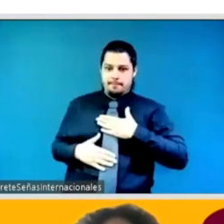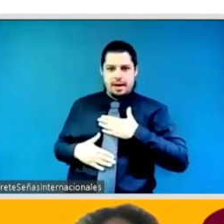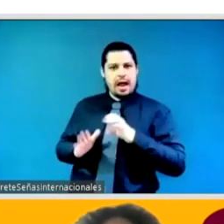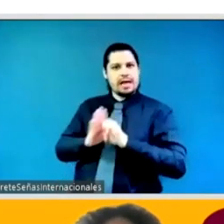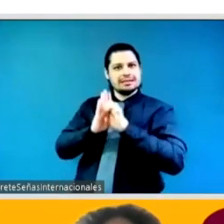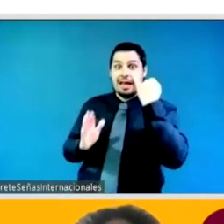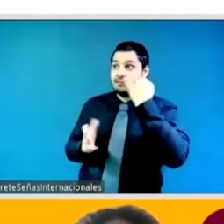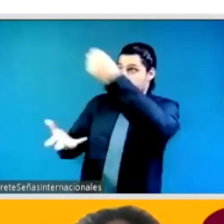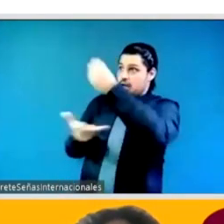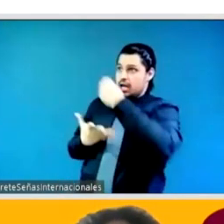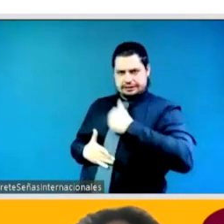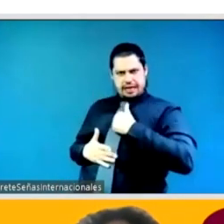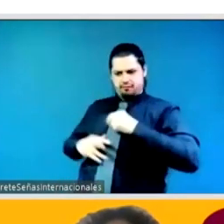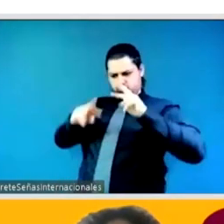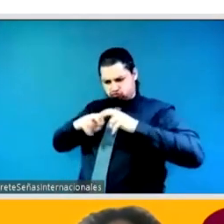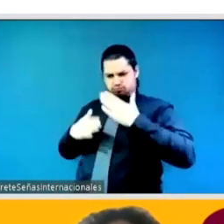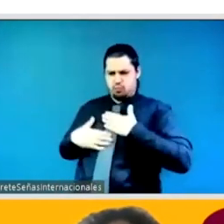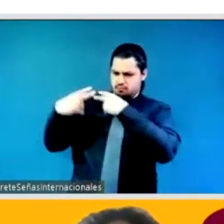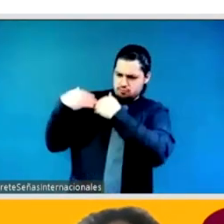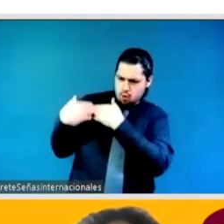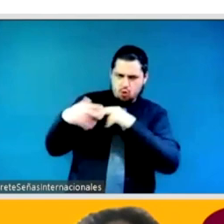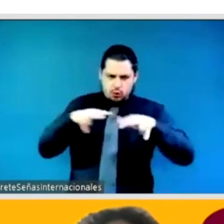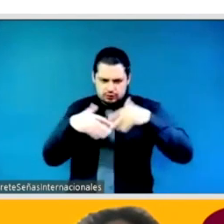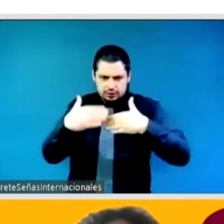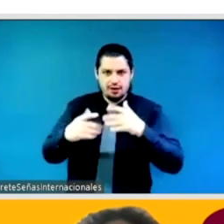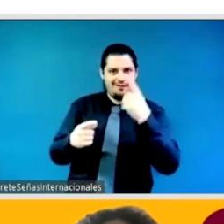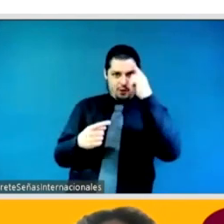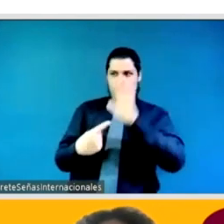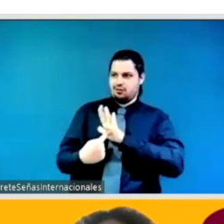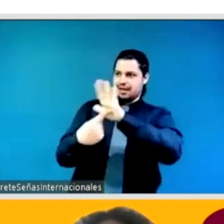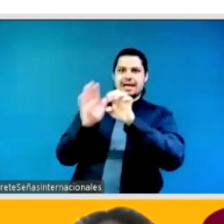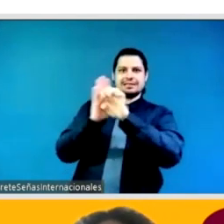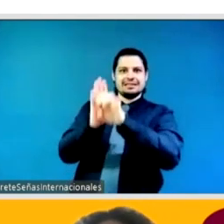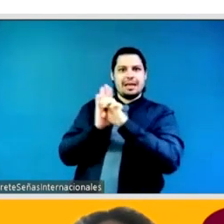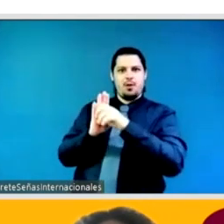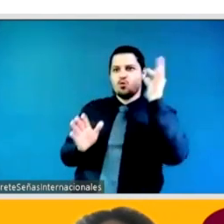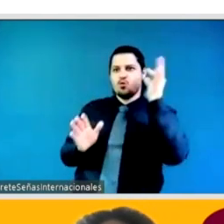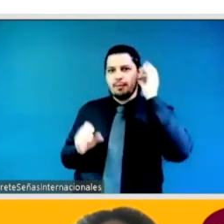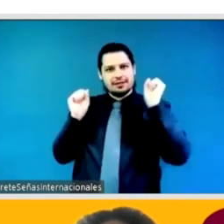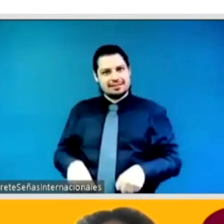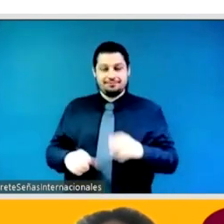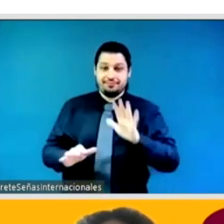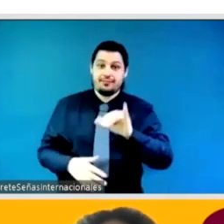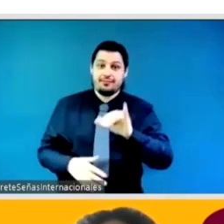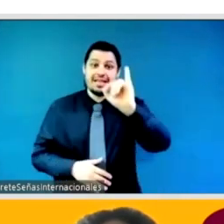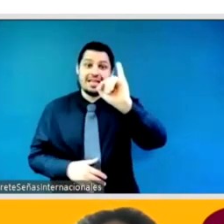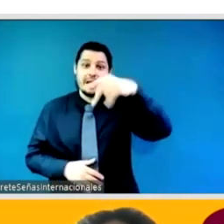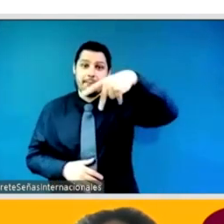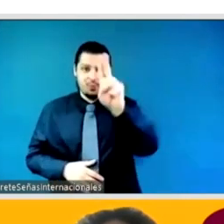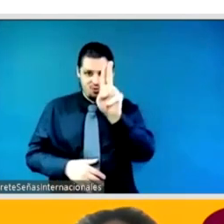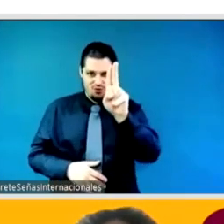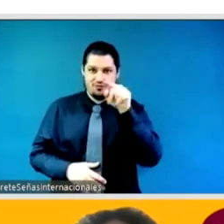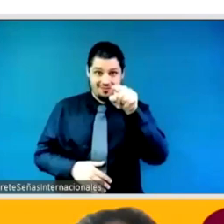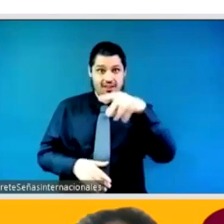represent have institutional for example gender quotas and also regularly tracks the